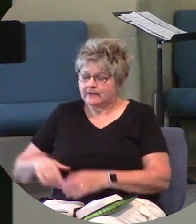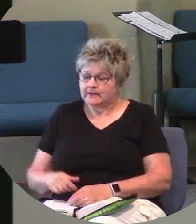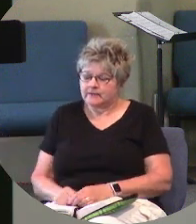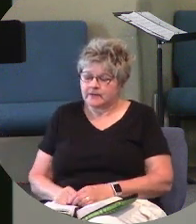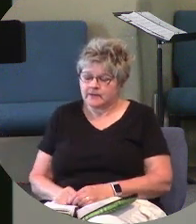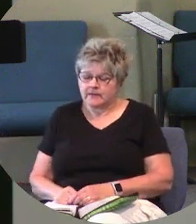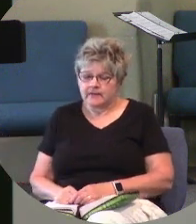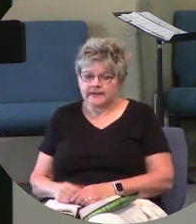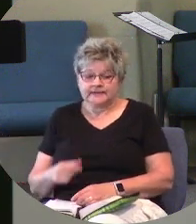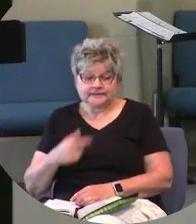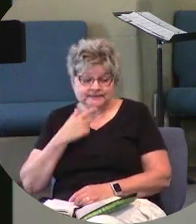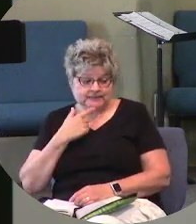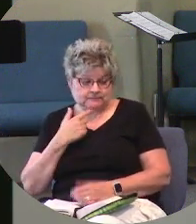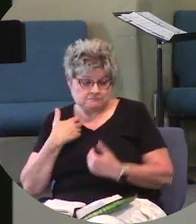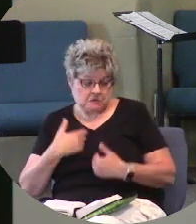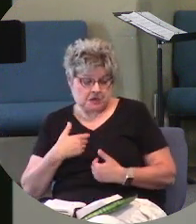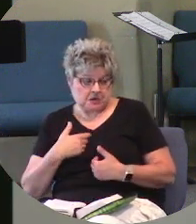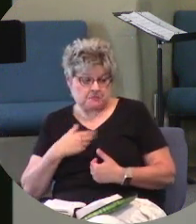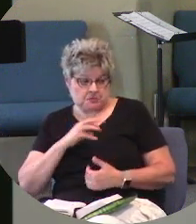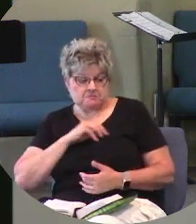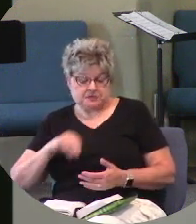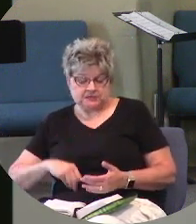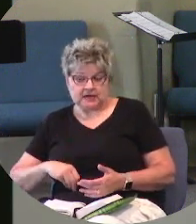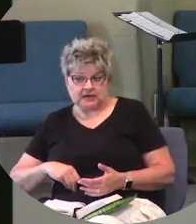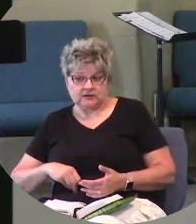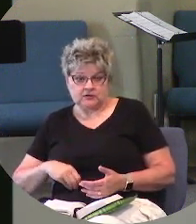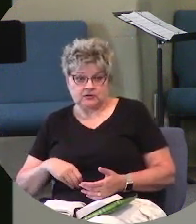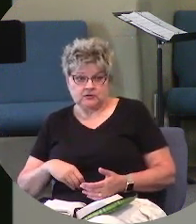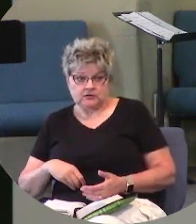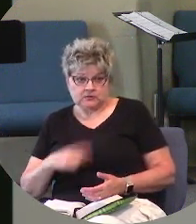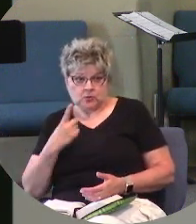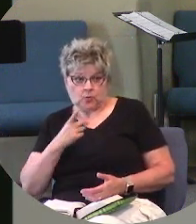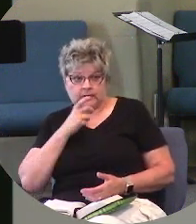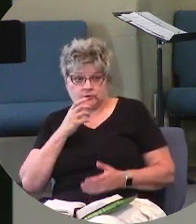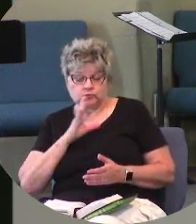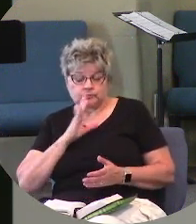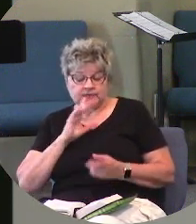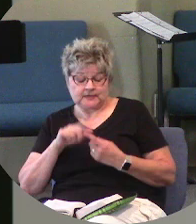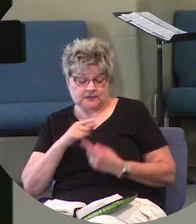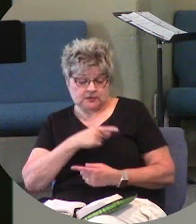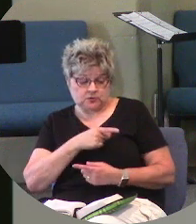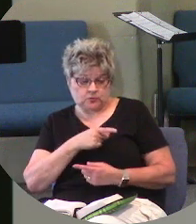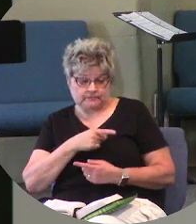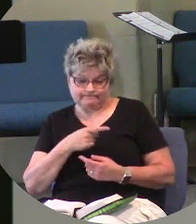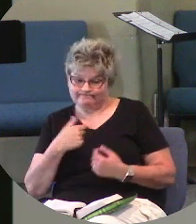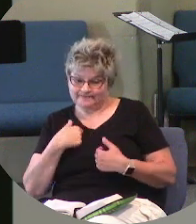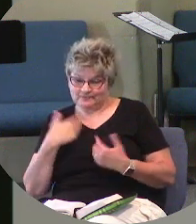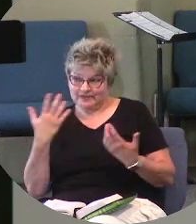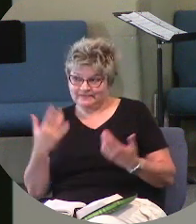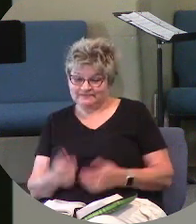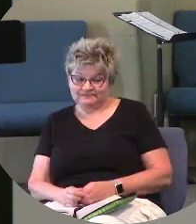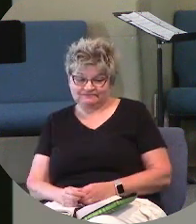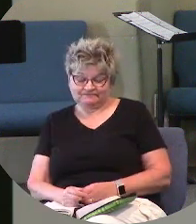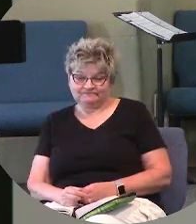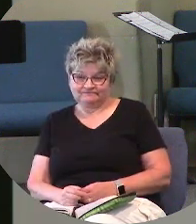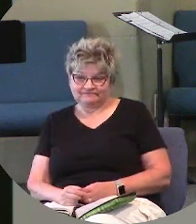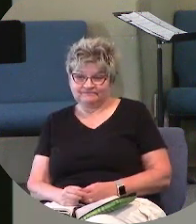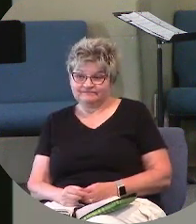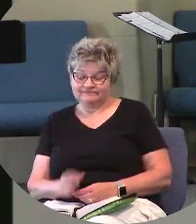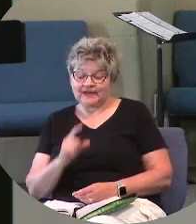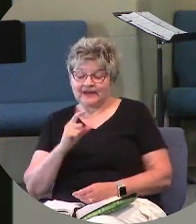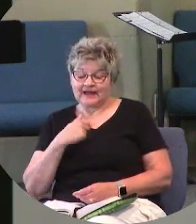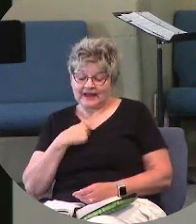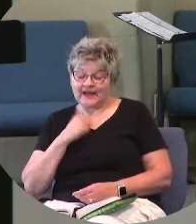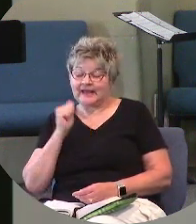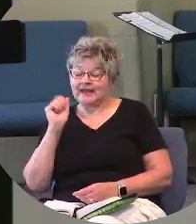He says, I'm the Messiah. The one who's speaking to you, that's me. I am.